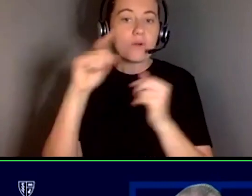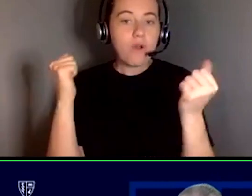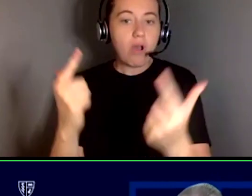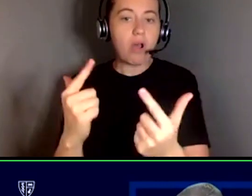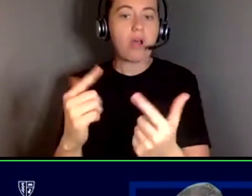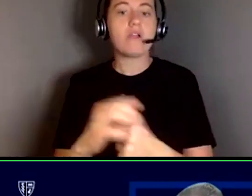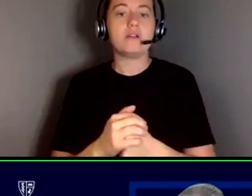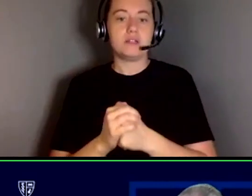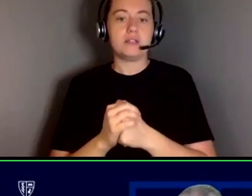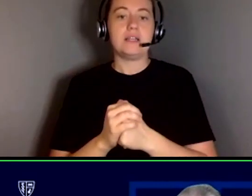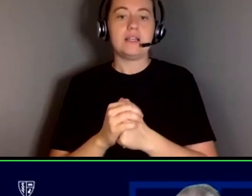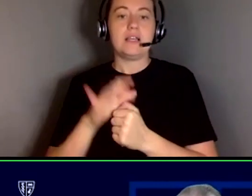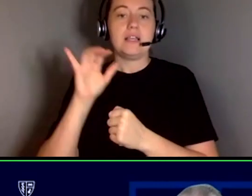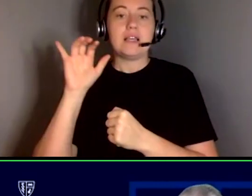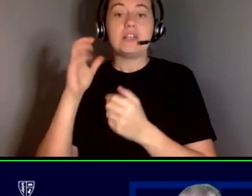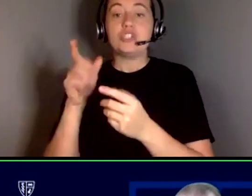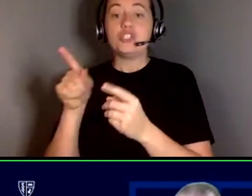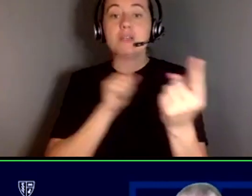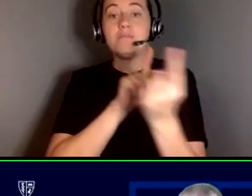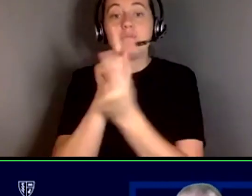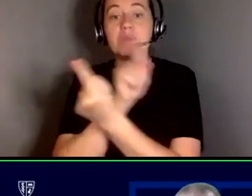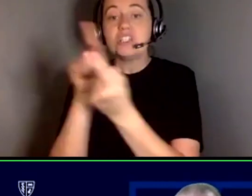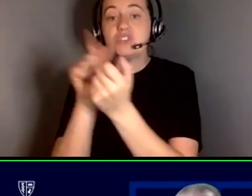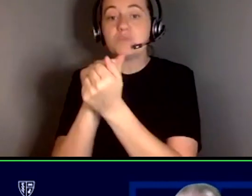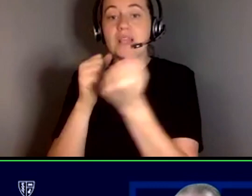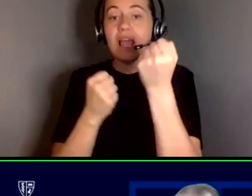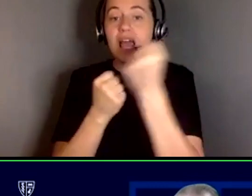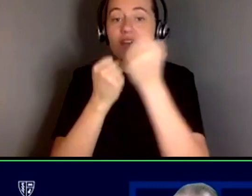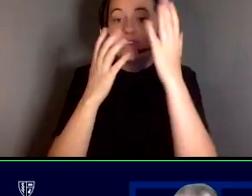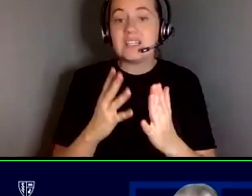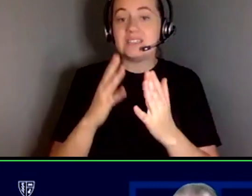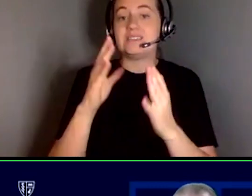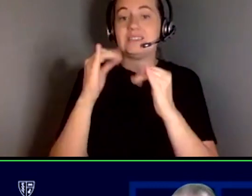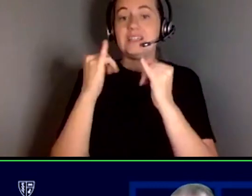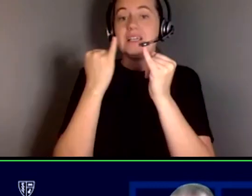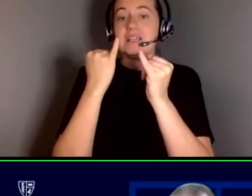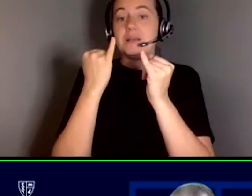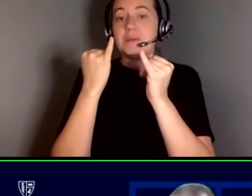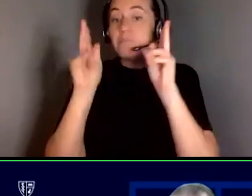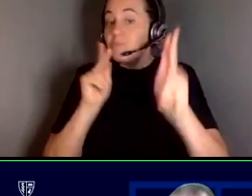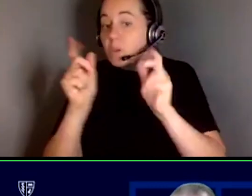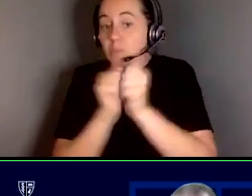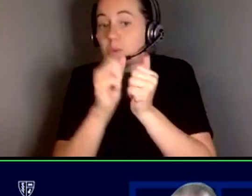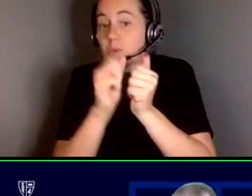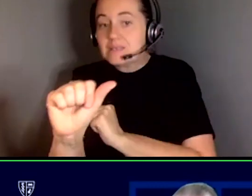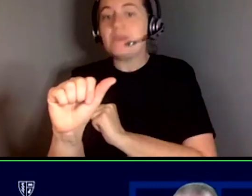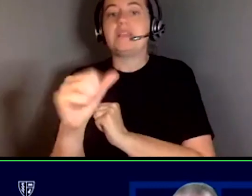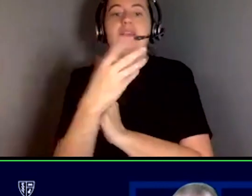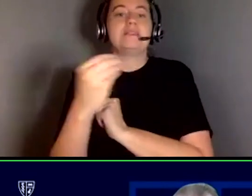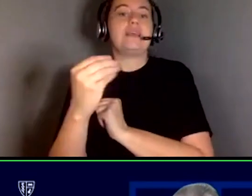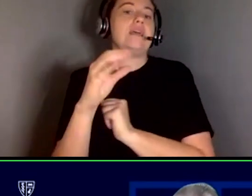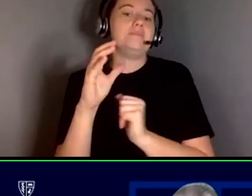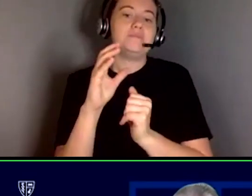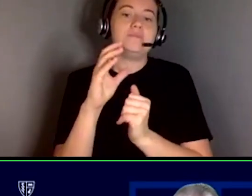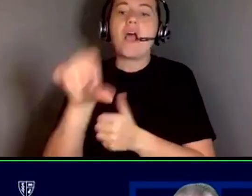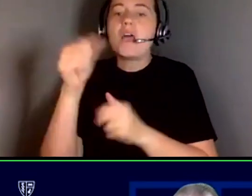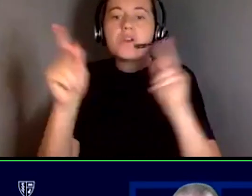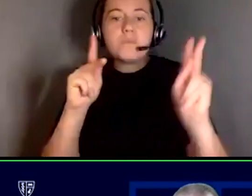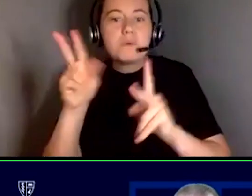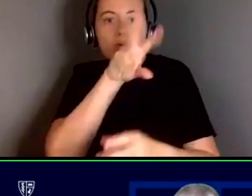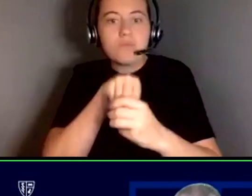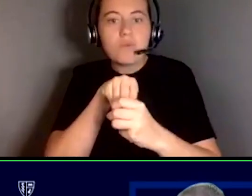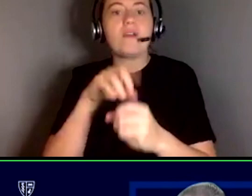meets with advocates, individuals with disabilities, and their families to address key topics like home care, employment, housing,